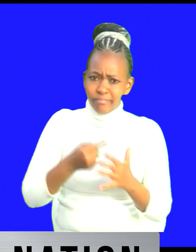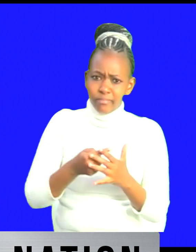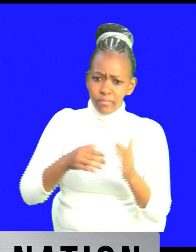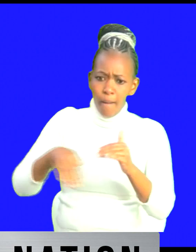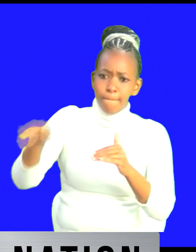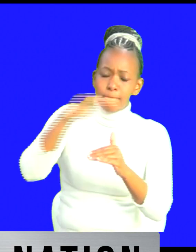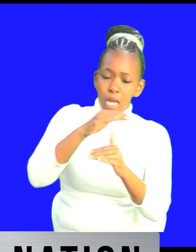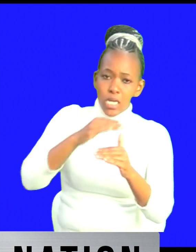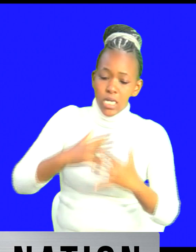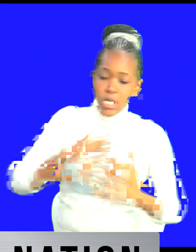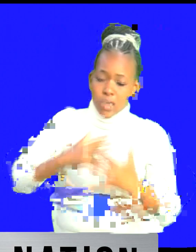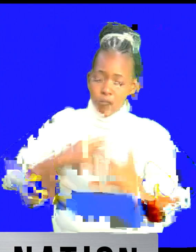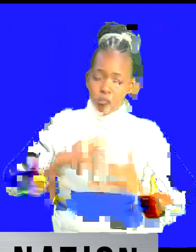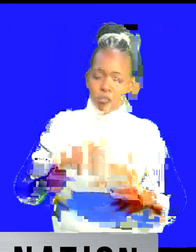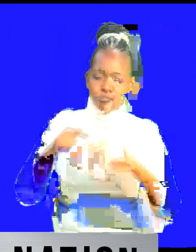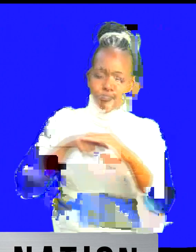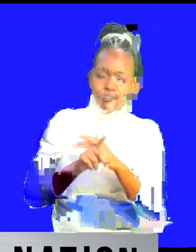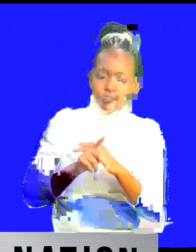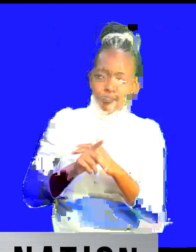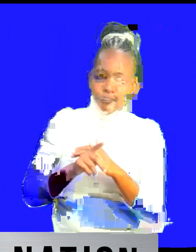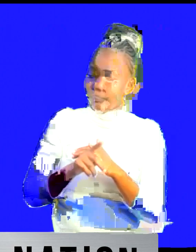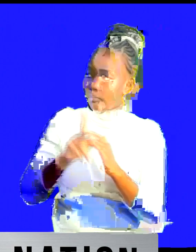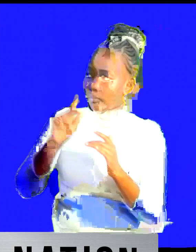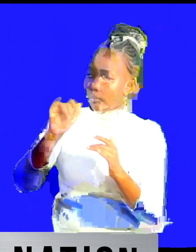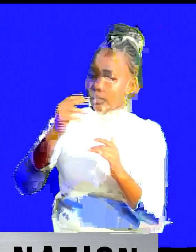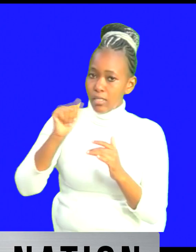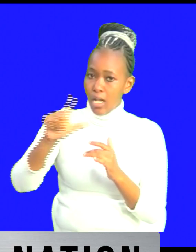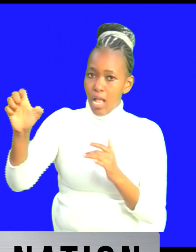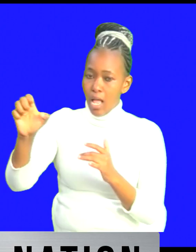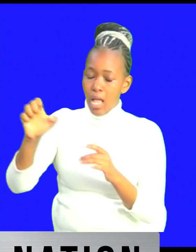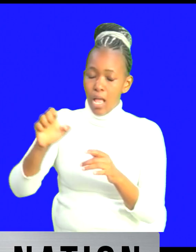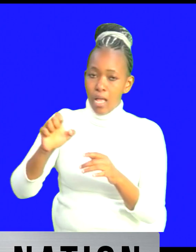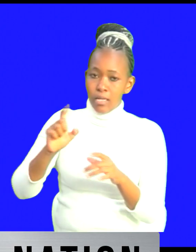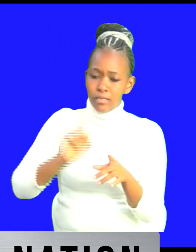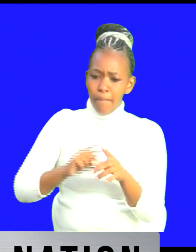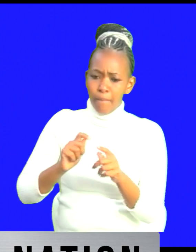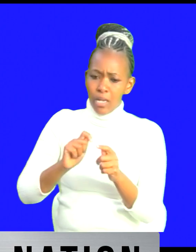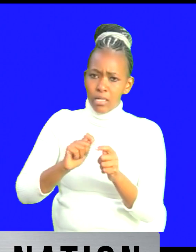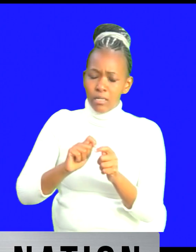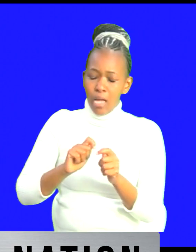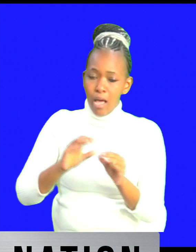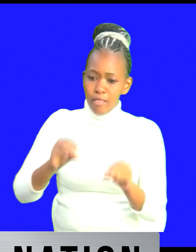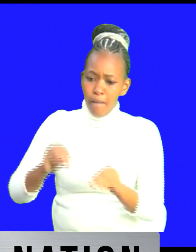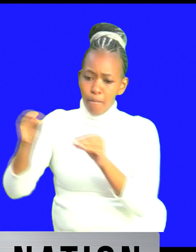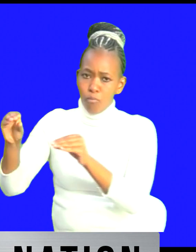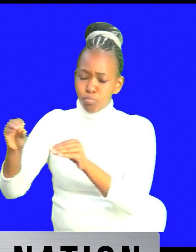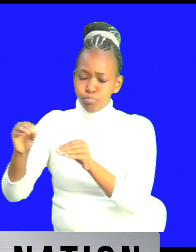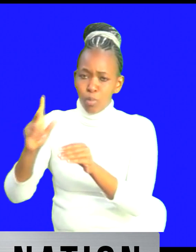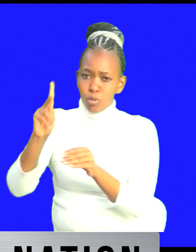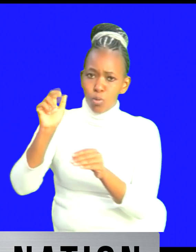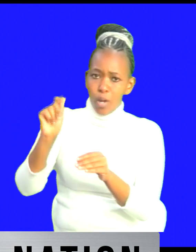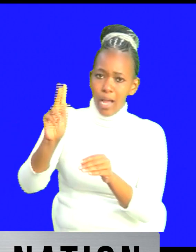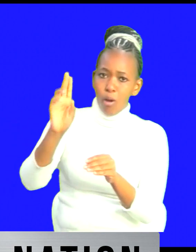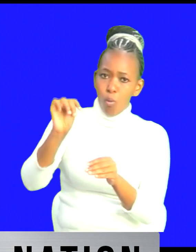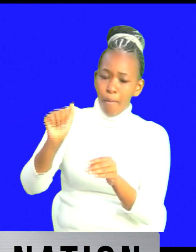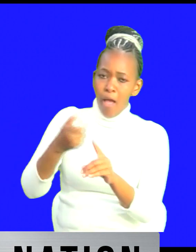when these people were being transported from kitale being brought to kakuma and it hit me